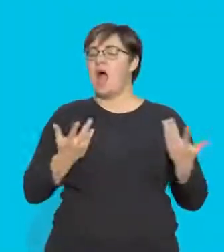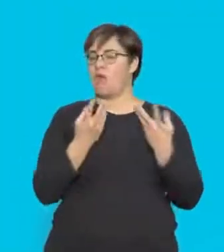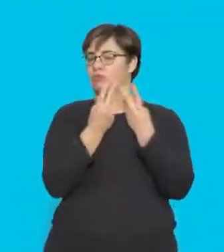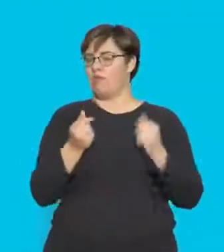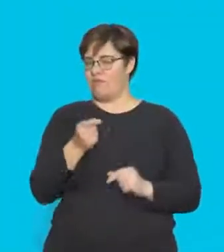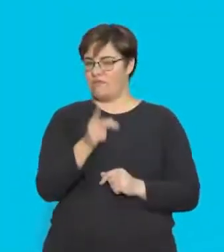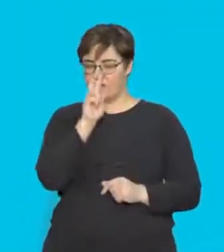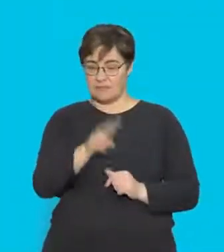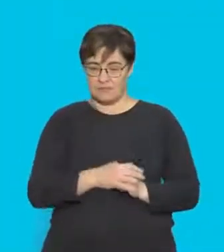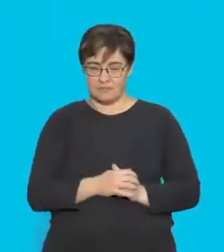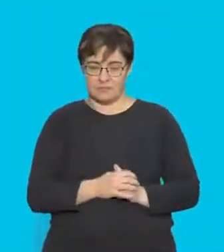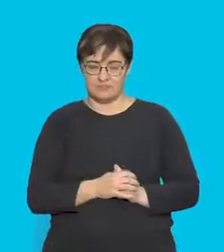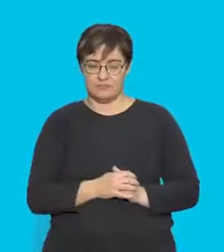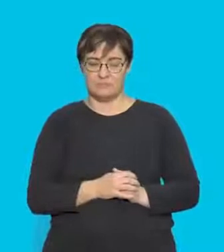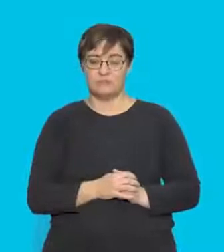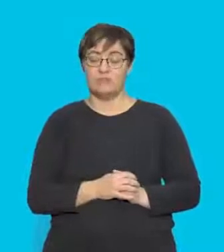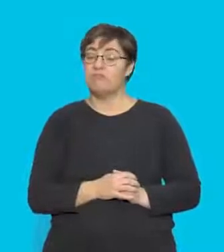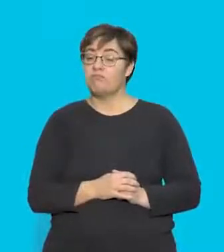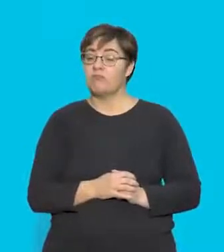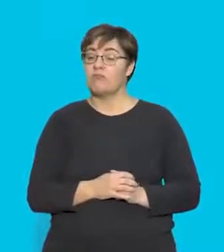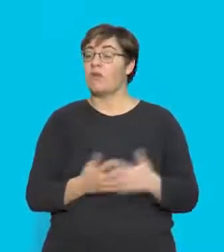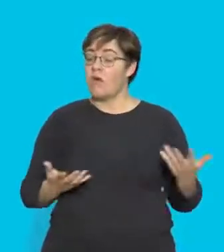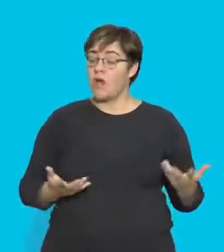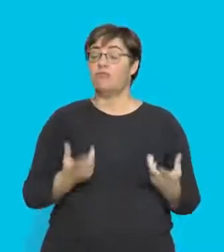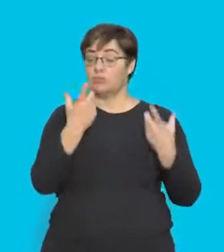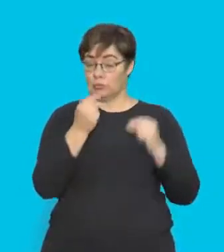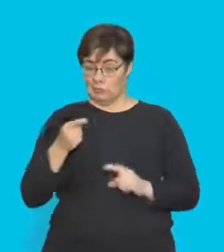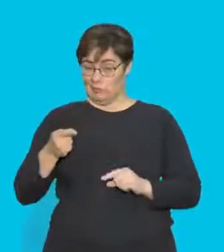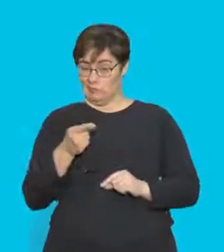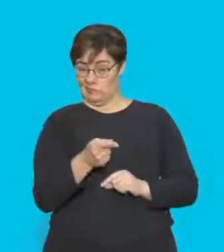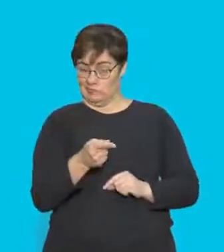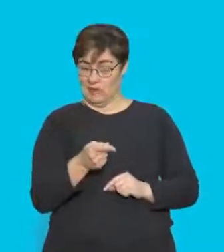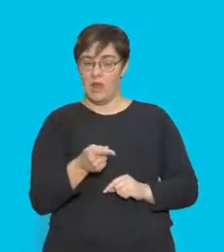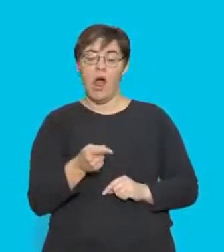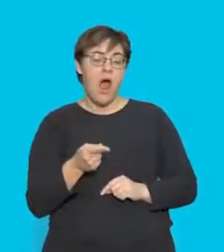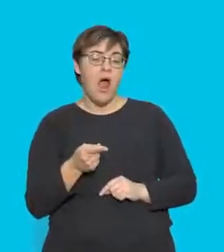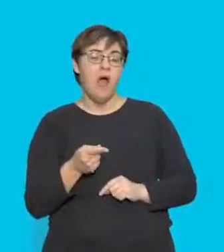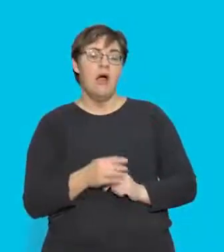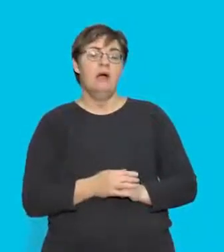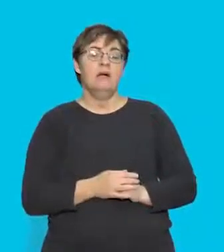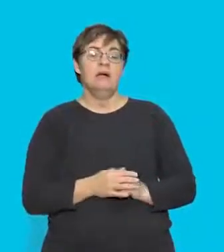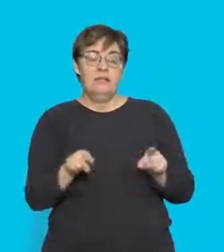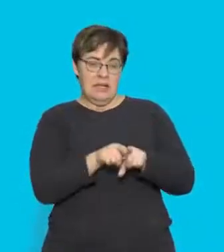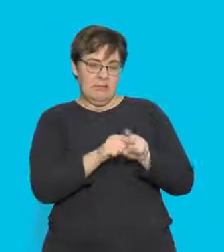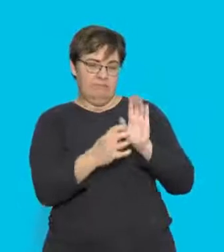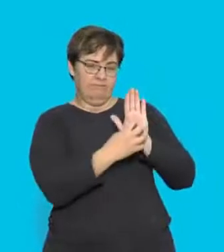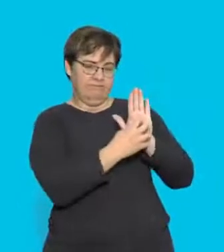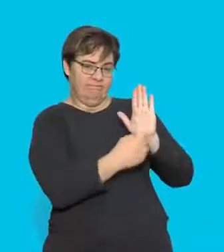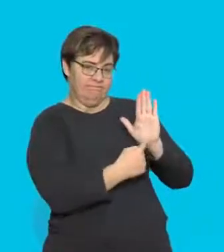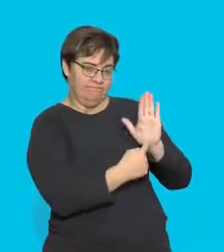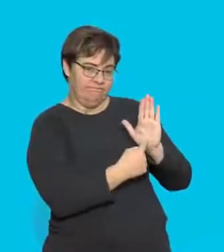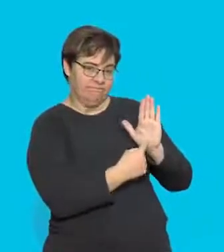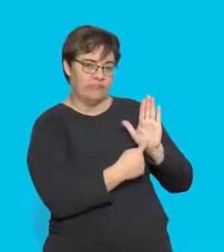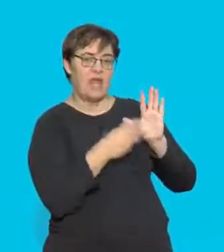how we're going to resolve this. And of course the hint is that when we do this sort of thing, like we've got in this diagram,